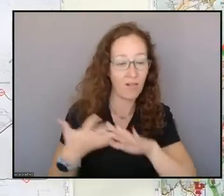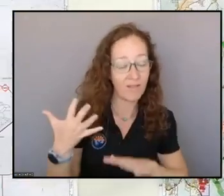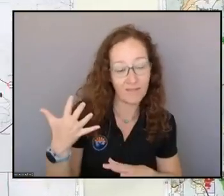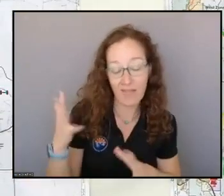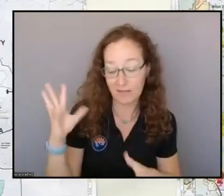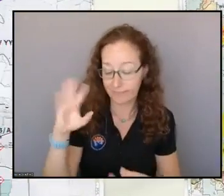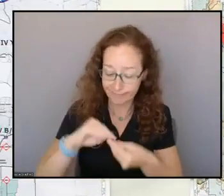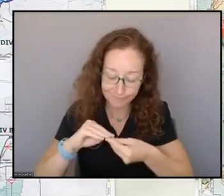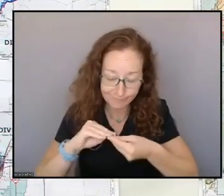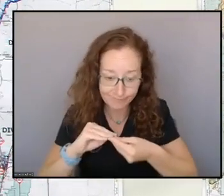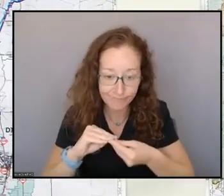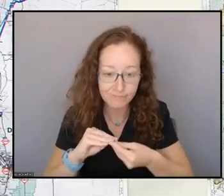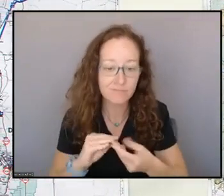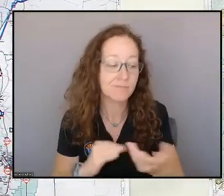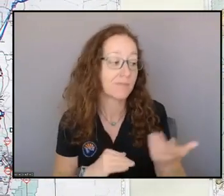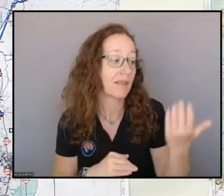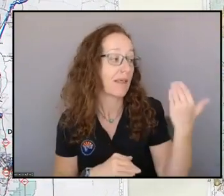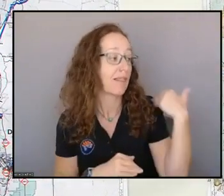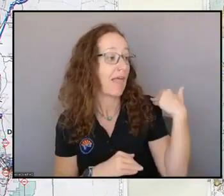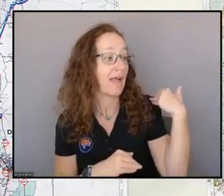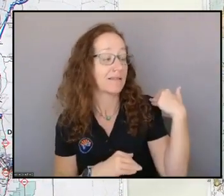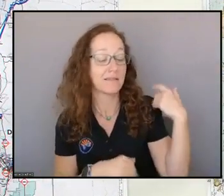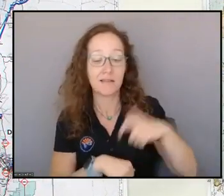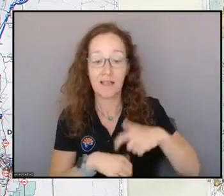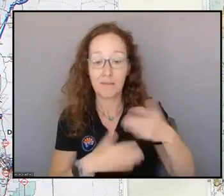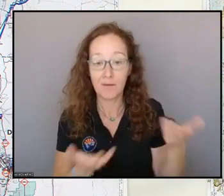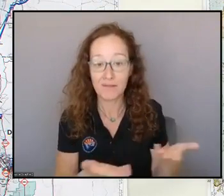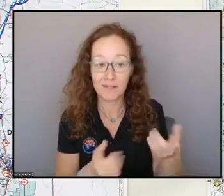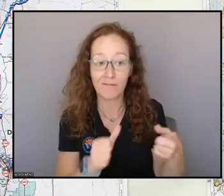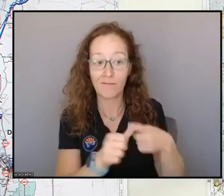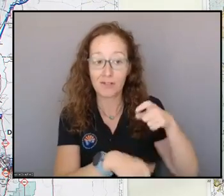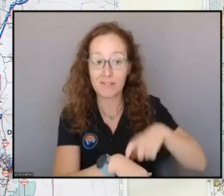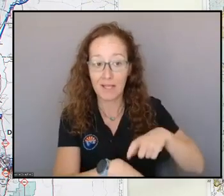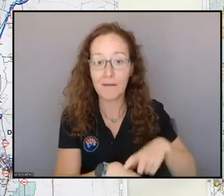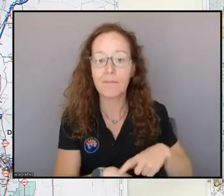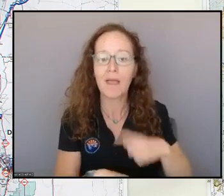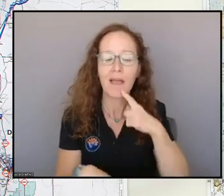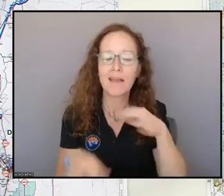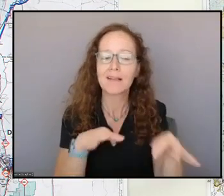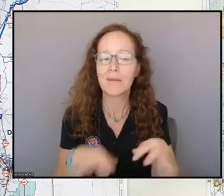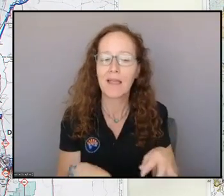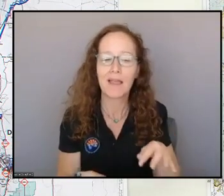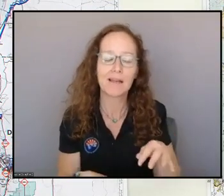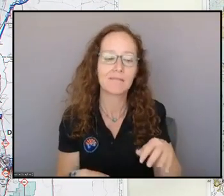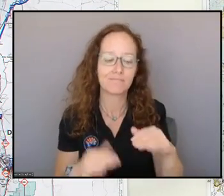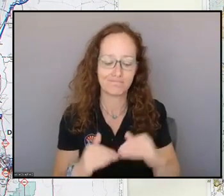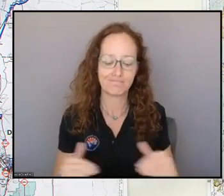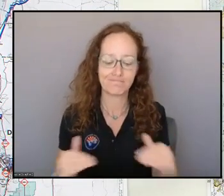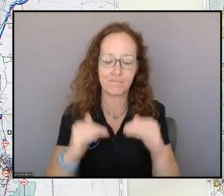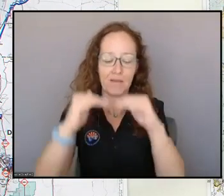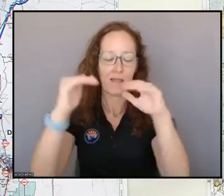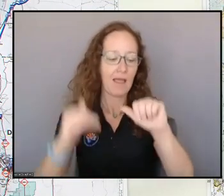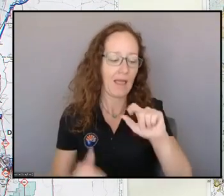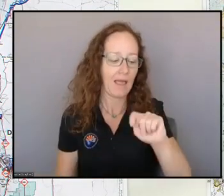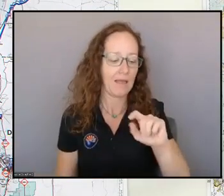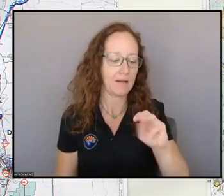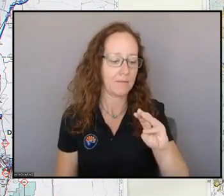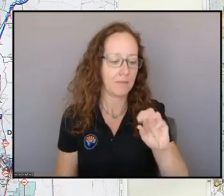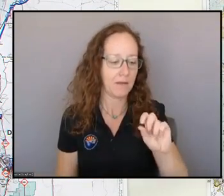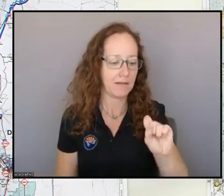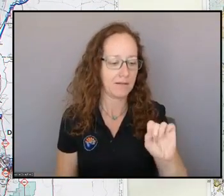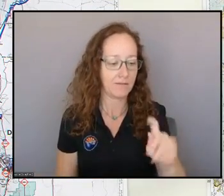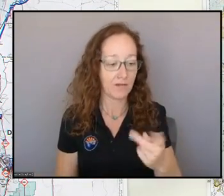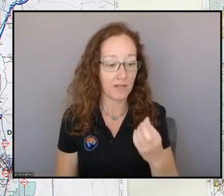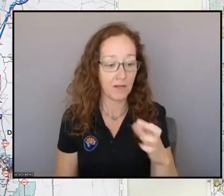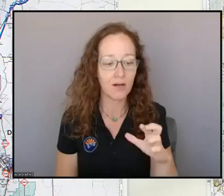which was the atmospheric nacho theory. Now, it's something I developed for kids, but adults seem to like it too, because they have much more